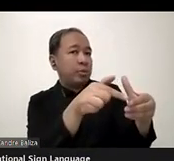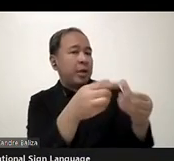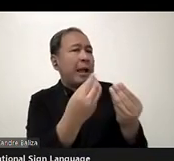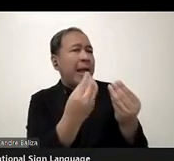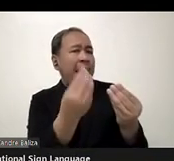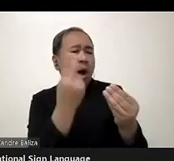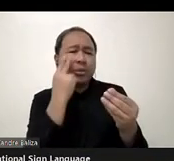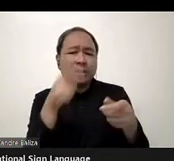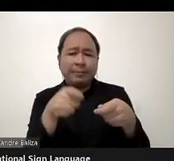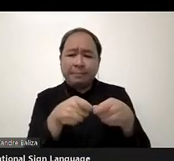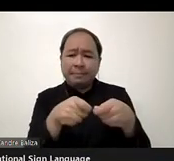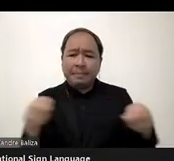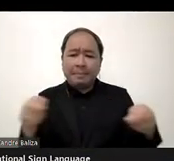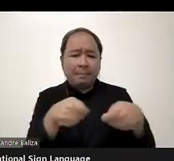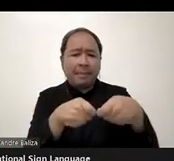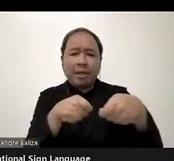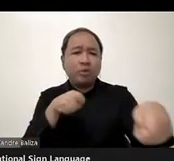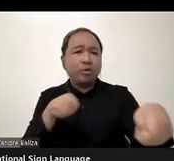project.